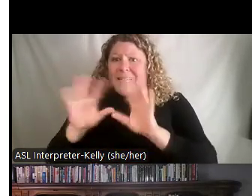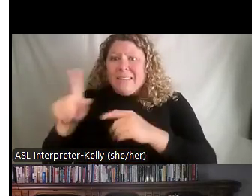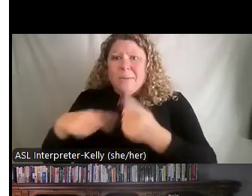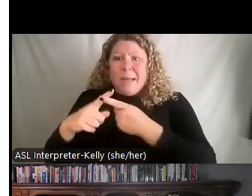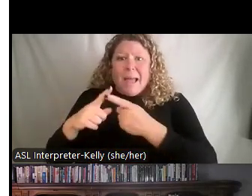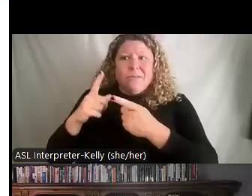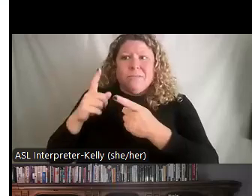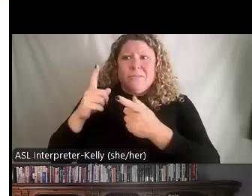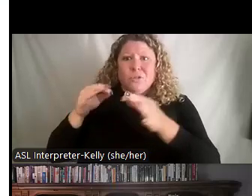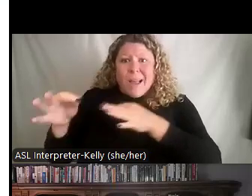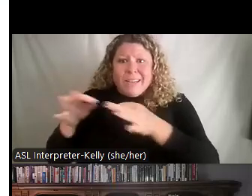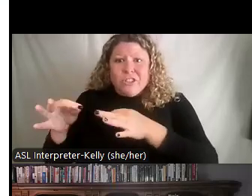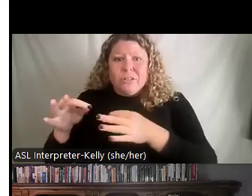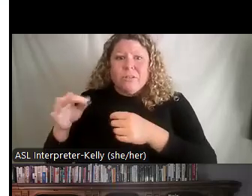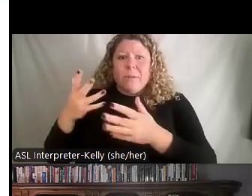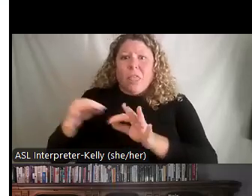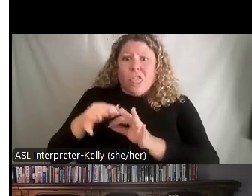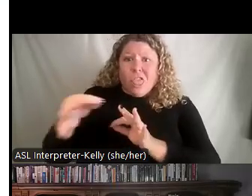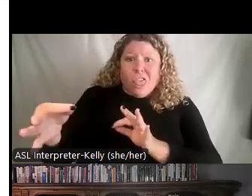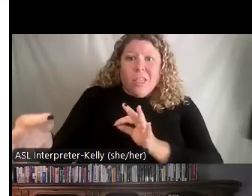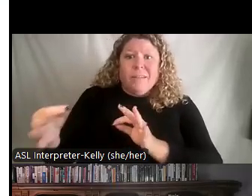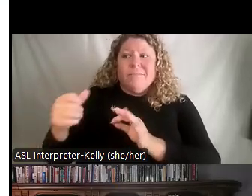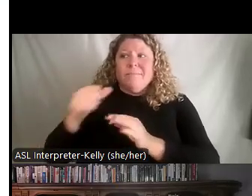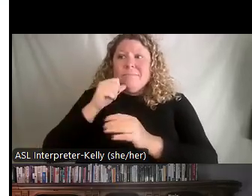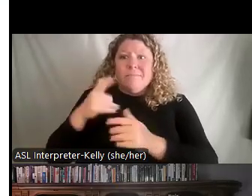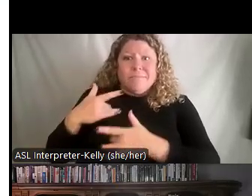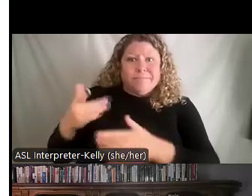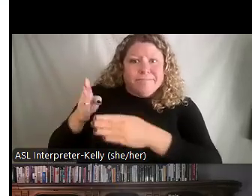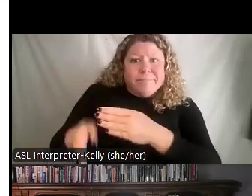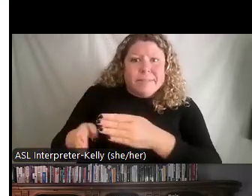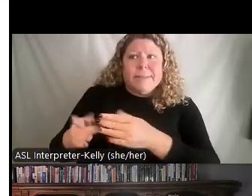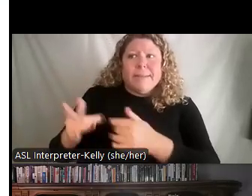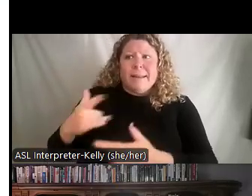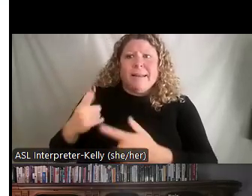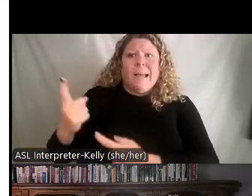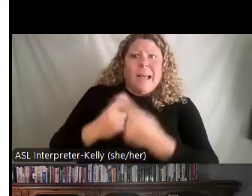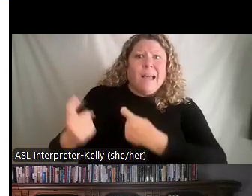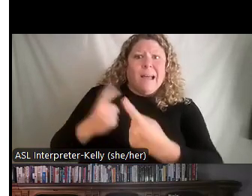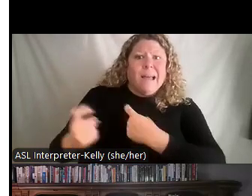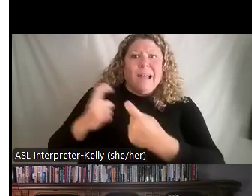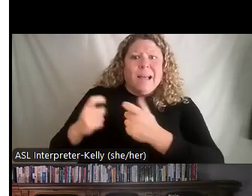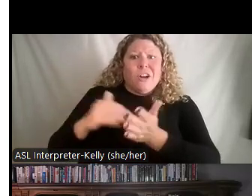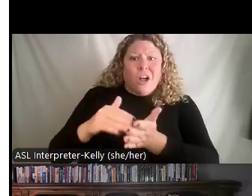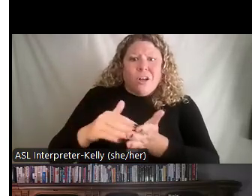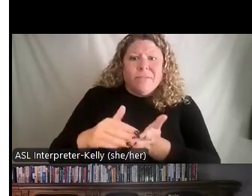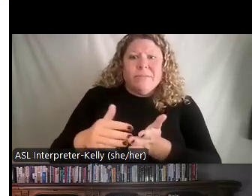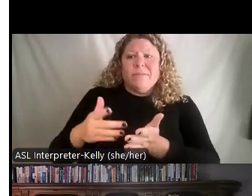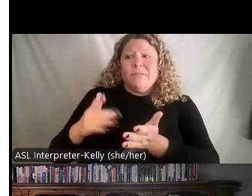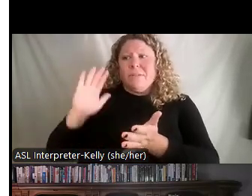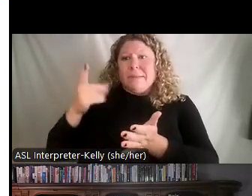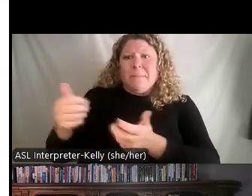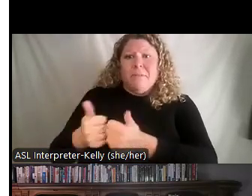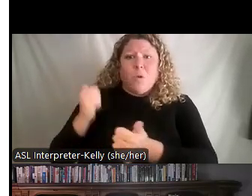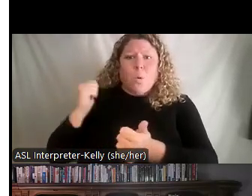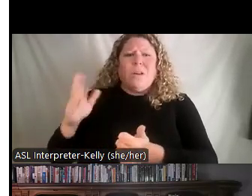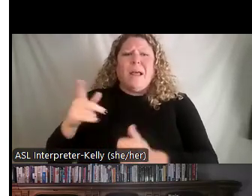have a tendency to. They're not finishing the task. They're asking questions about the task. They're really avoiding or passing the buck and they're